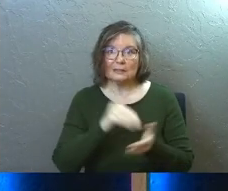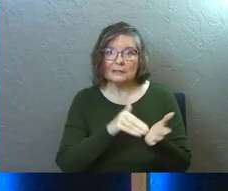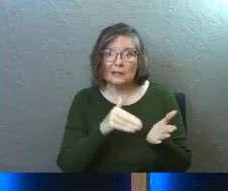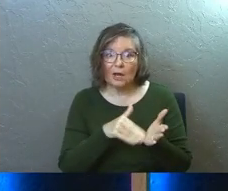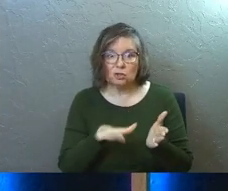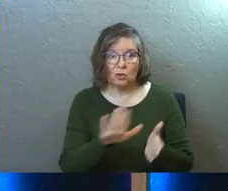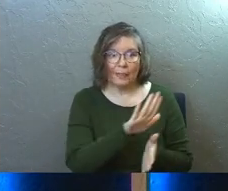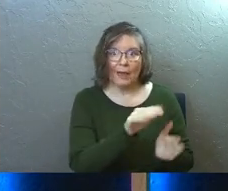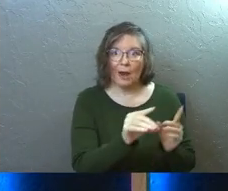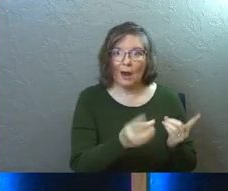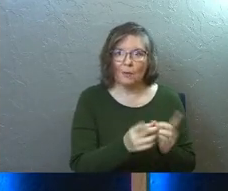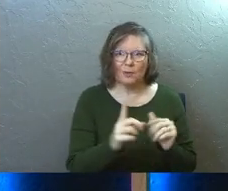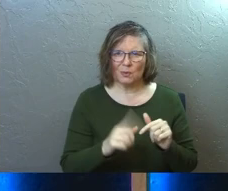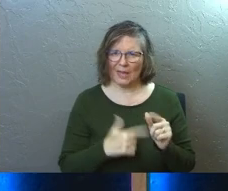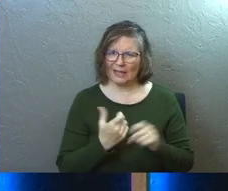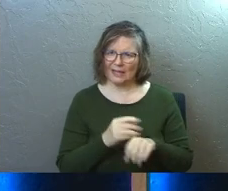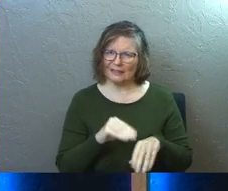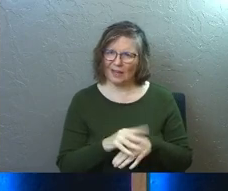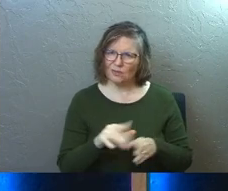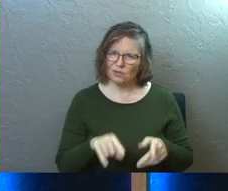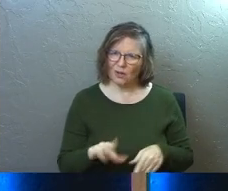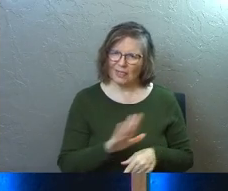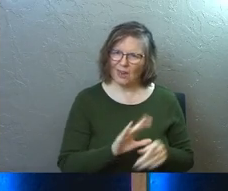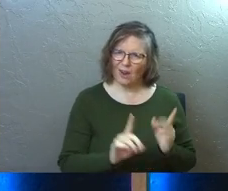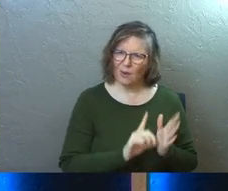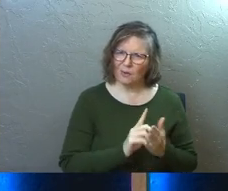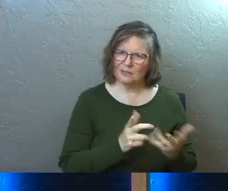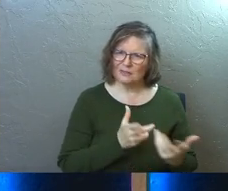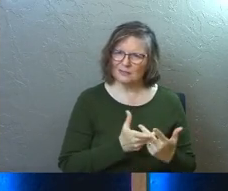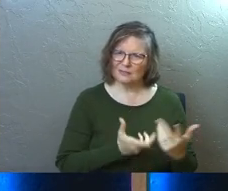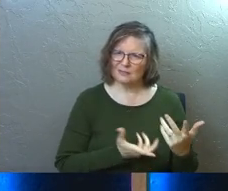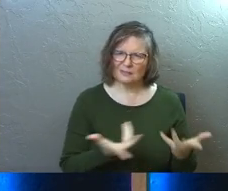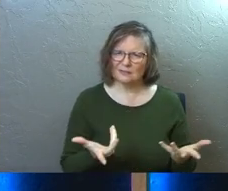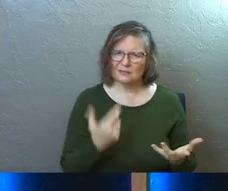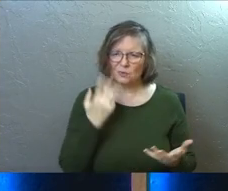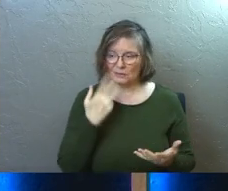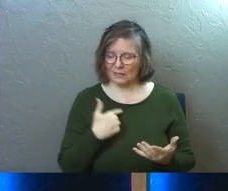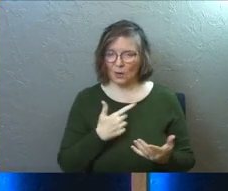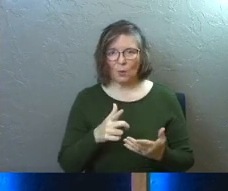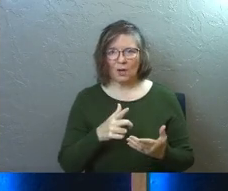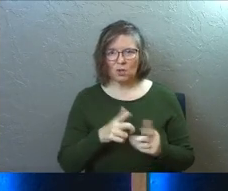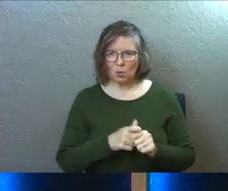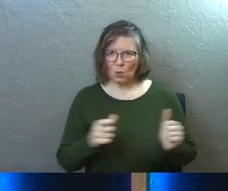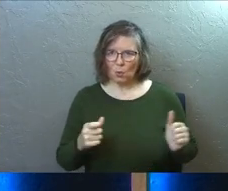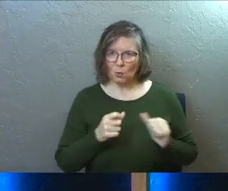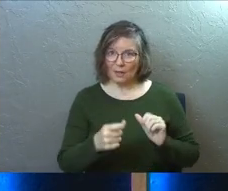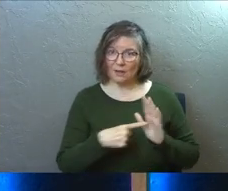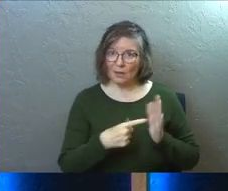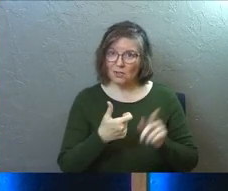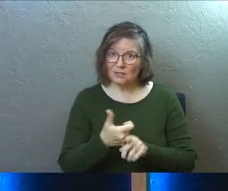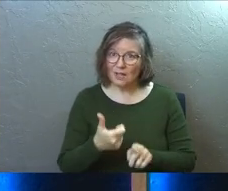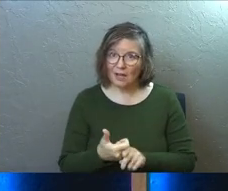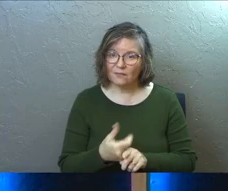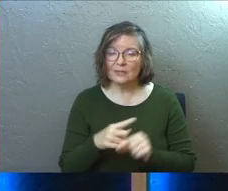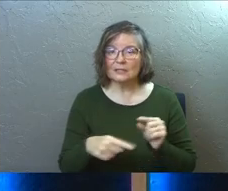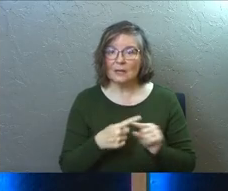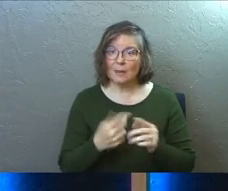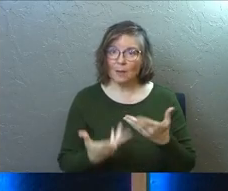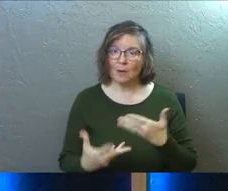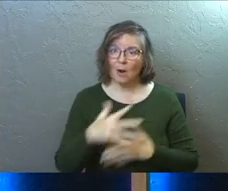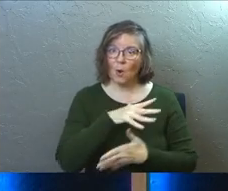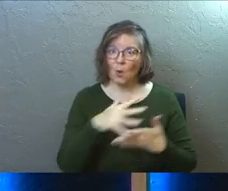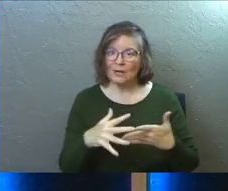doctor during their hours, but you can't get to the counselor during their hours. Do you see what you're revealing about yourself? It's about